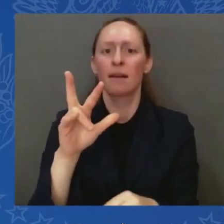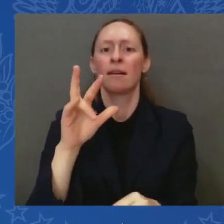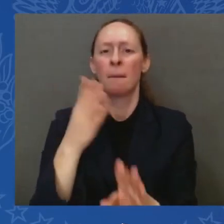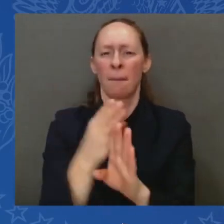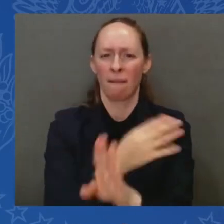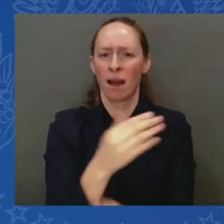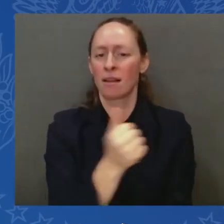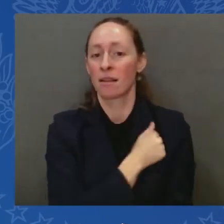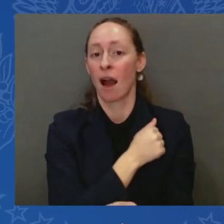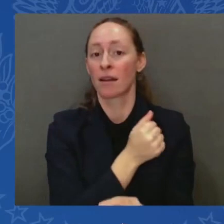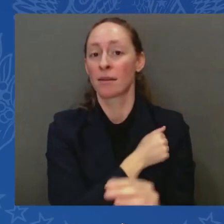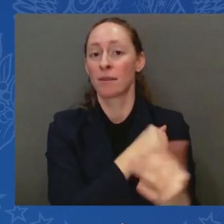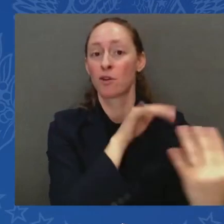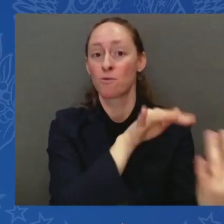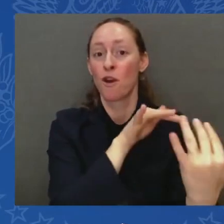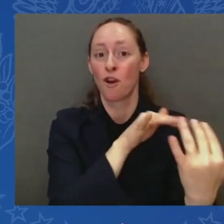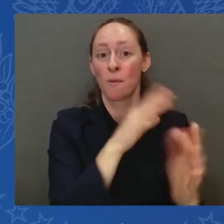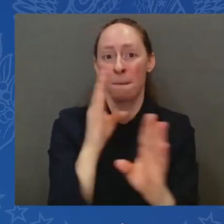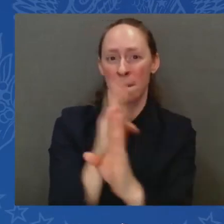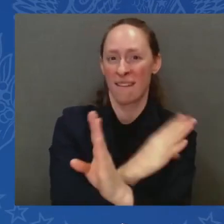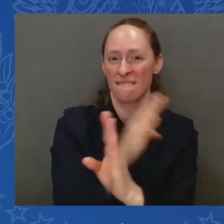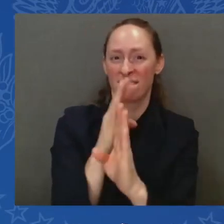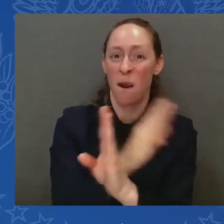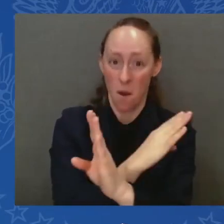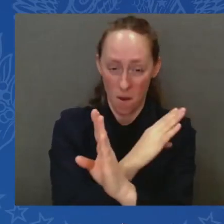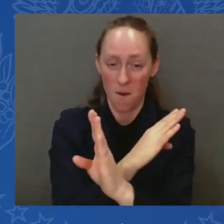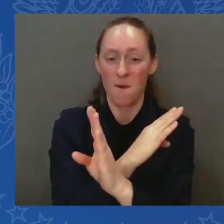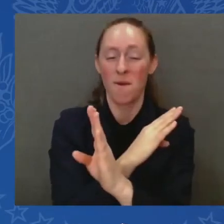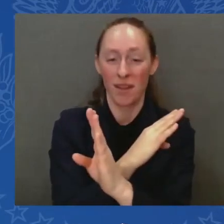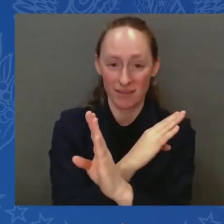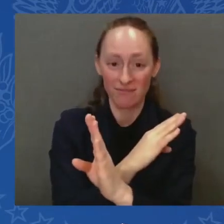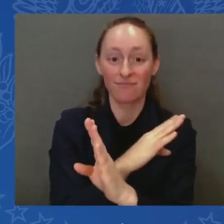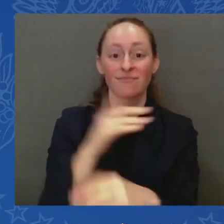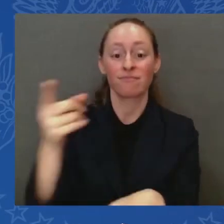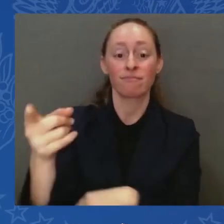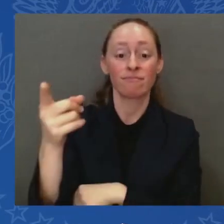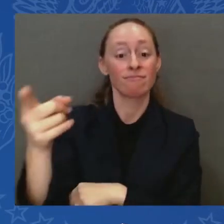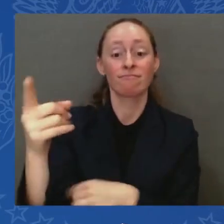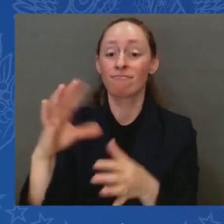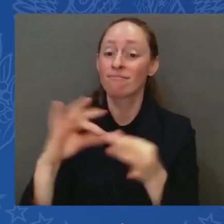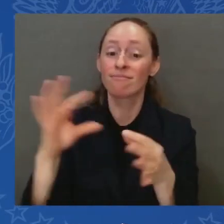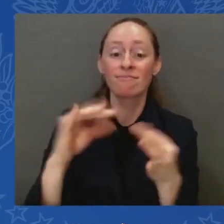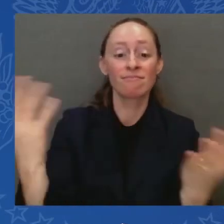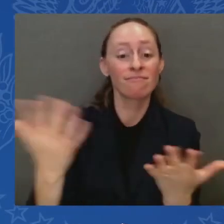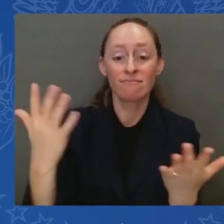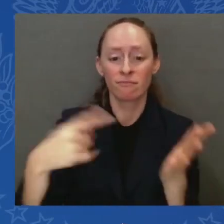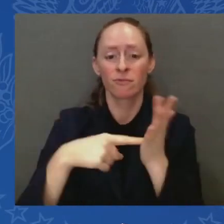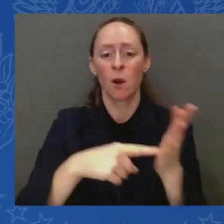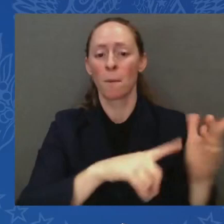bad things were and how terrible they were. All of a sudden, she looked at me. She said, would you like a photograph?